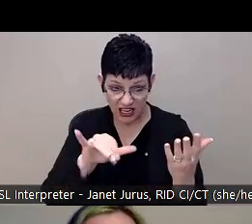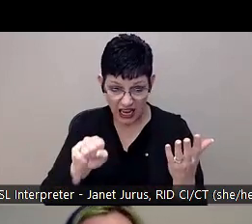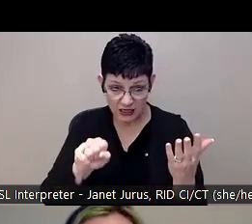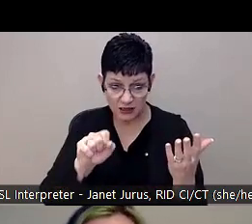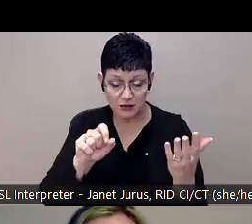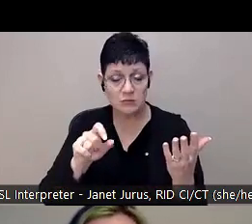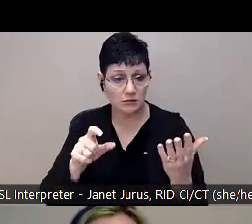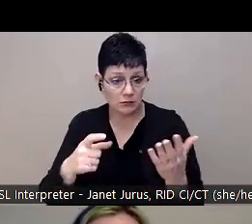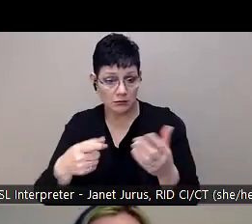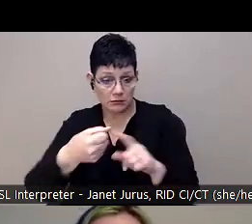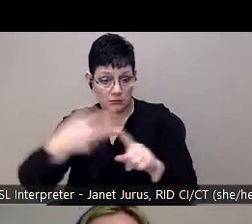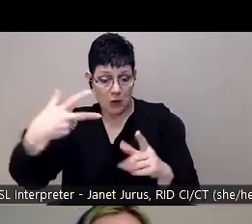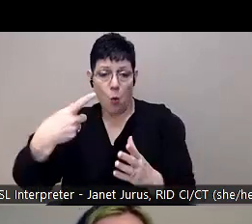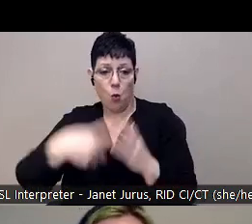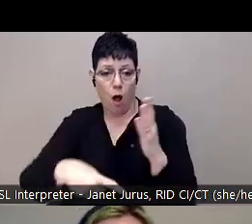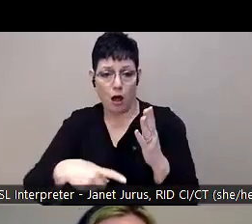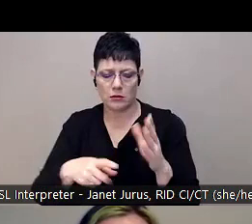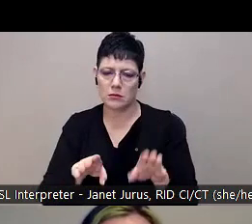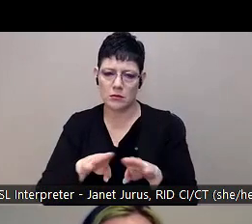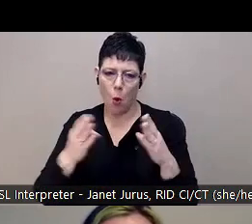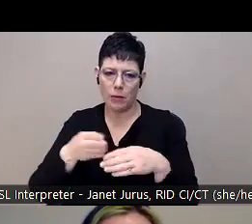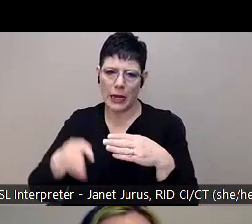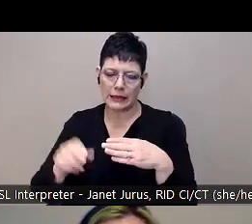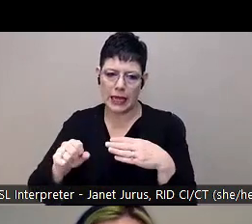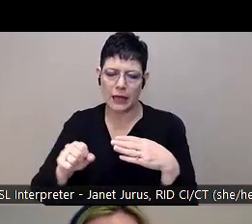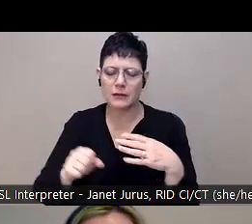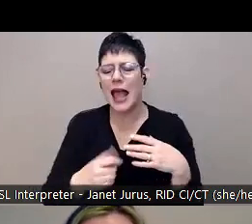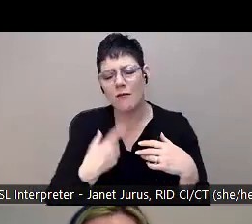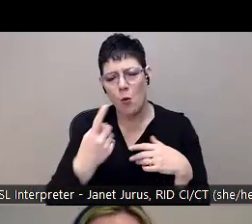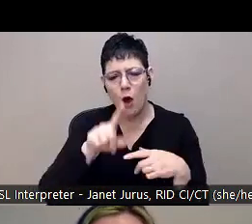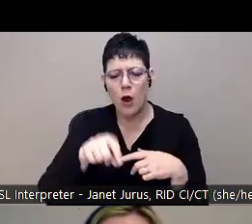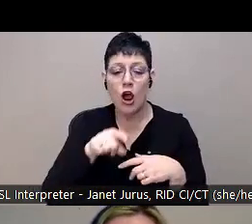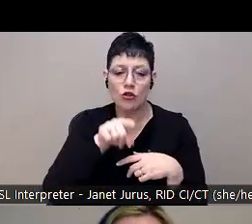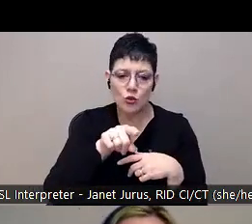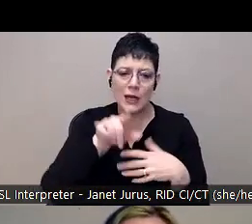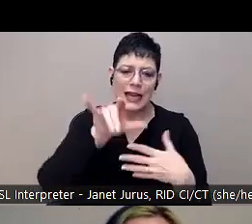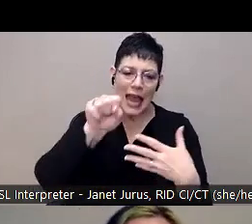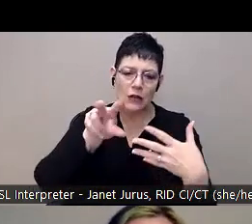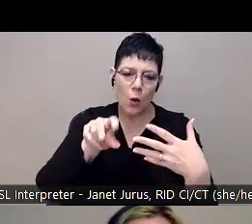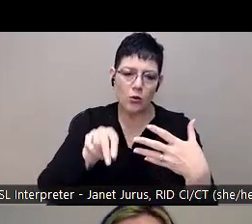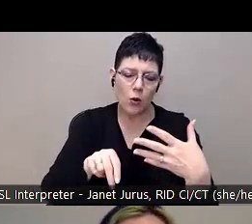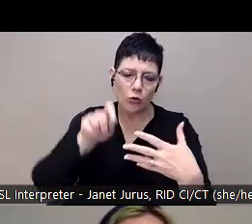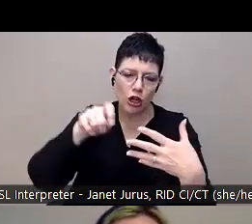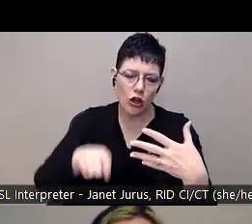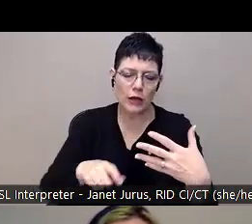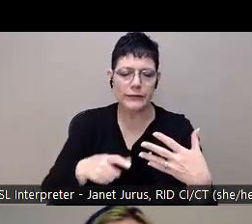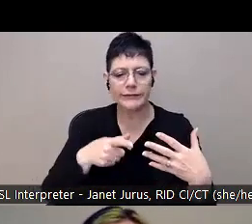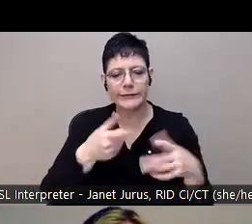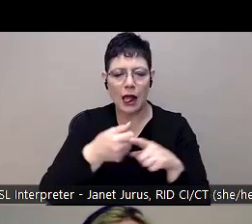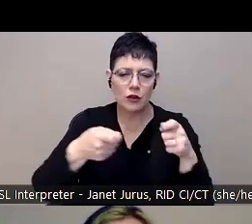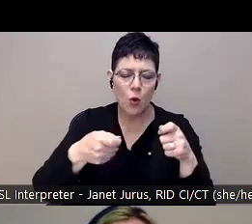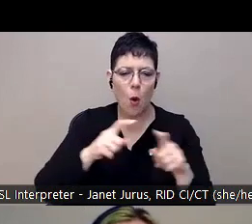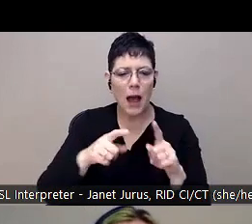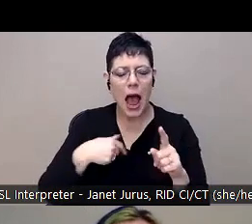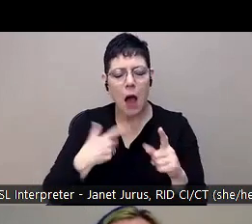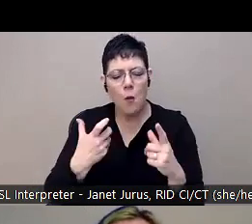very open-ended. Um, there is a question on there about, you know, did you learn self-control? Did you, um, those types of things, but I wanted